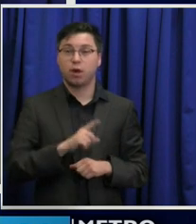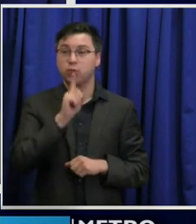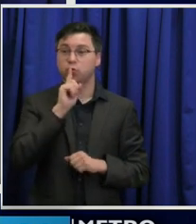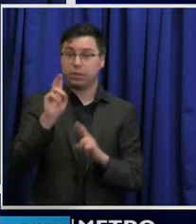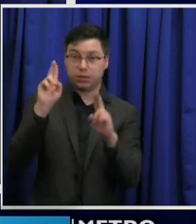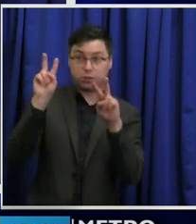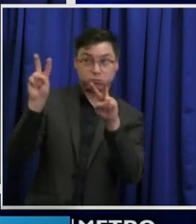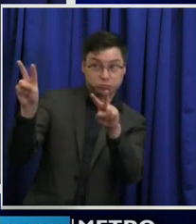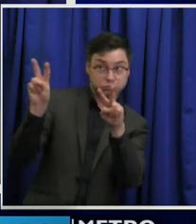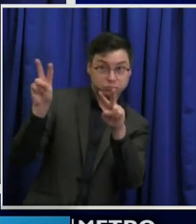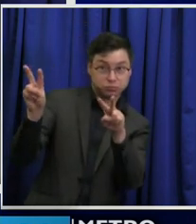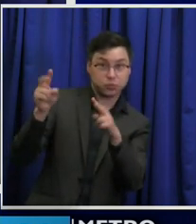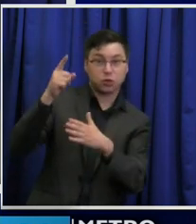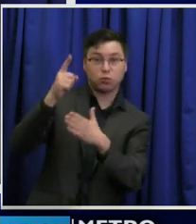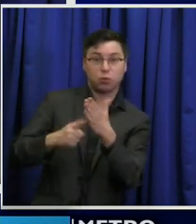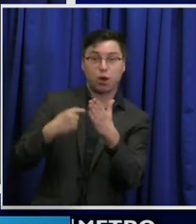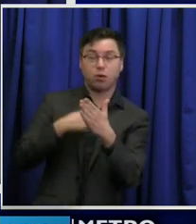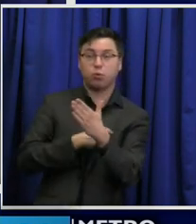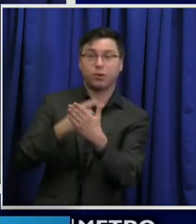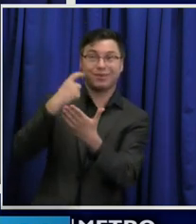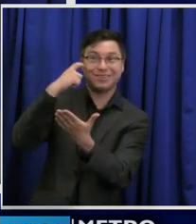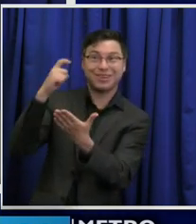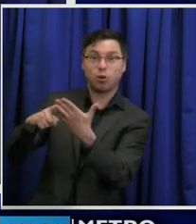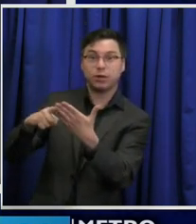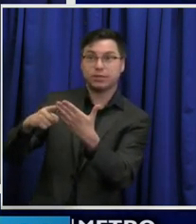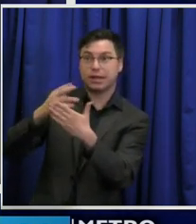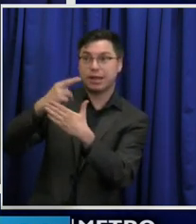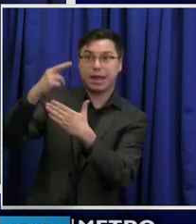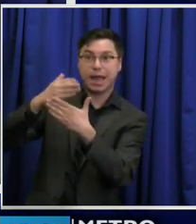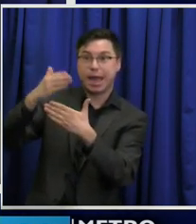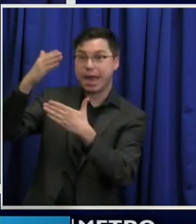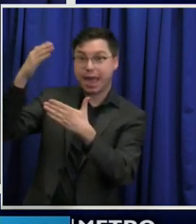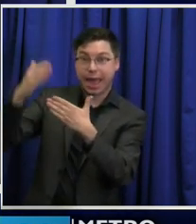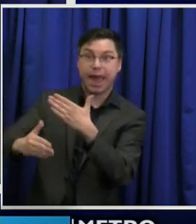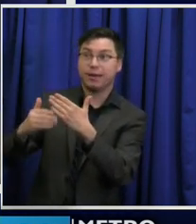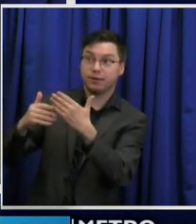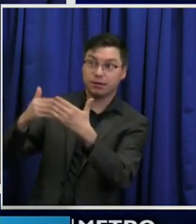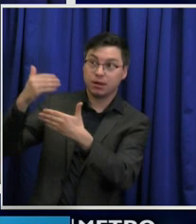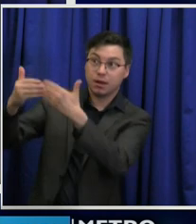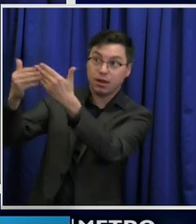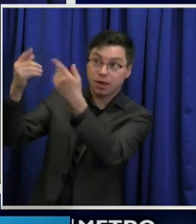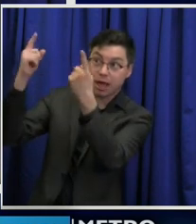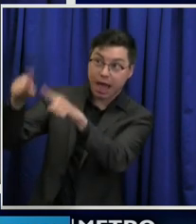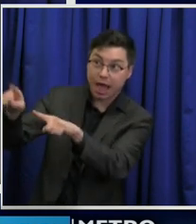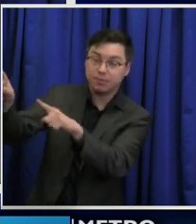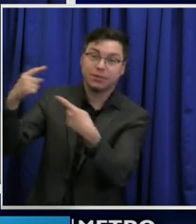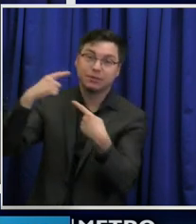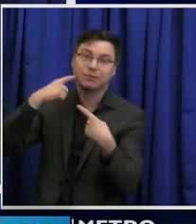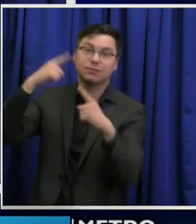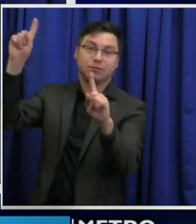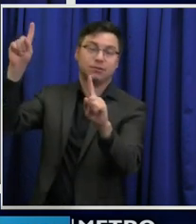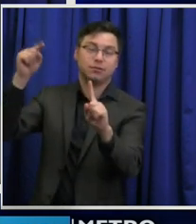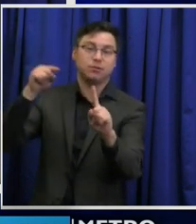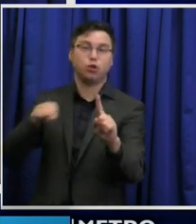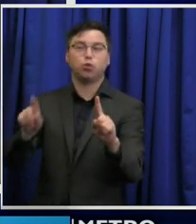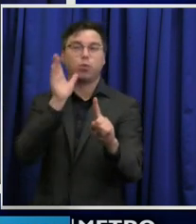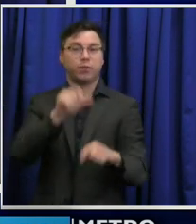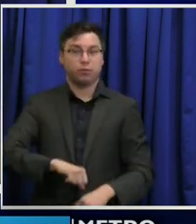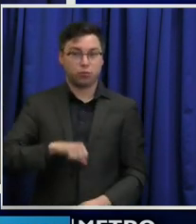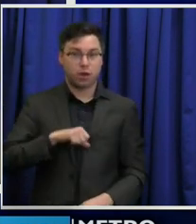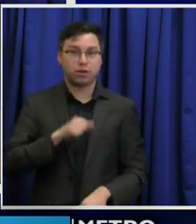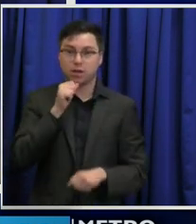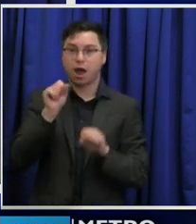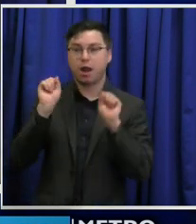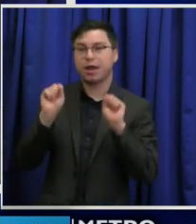the other end is something that the community is super proud of. We were not able to get it done by August for the celebration of the